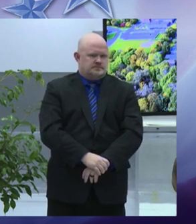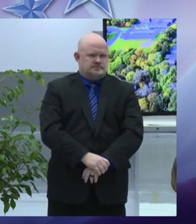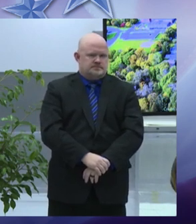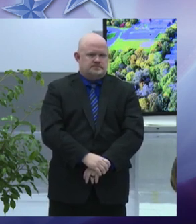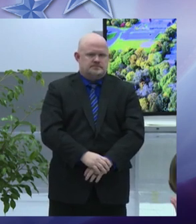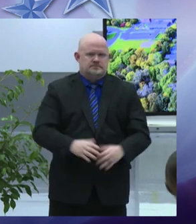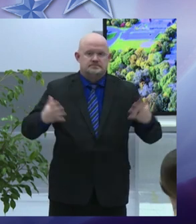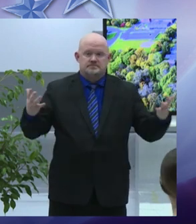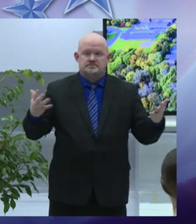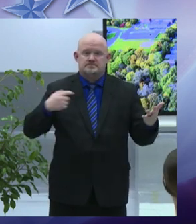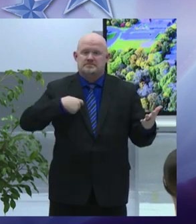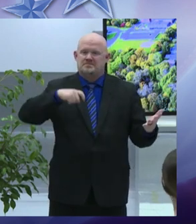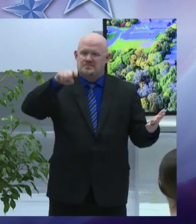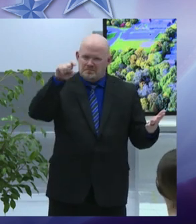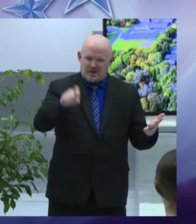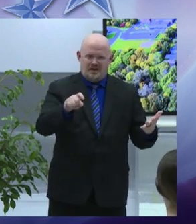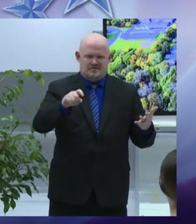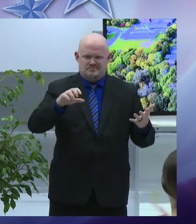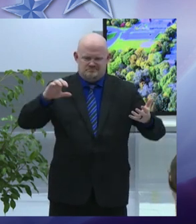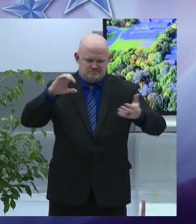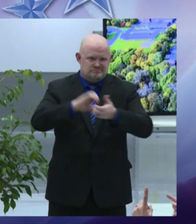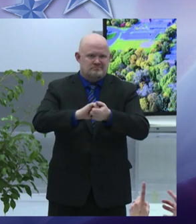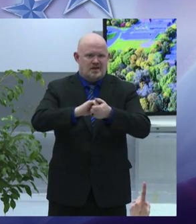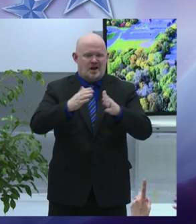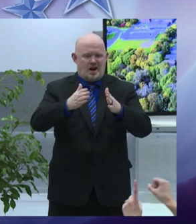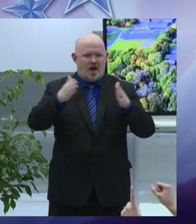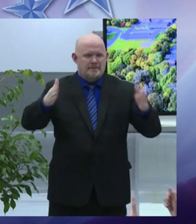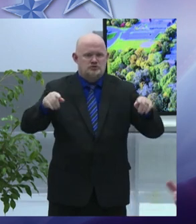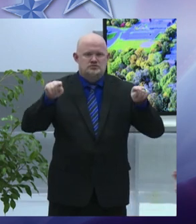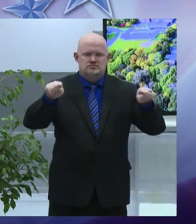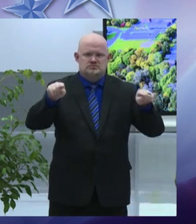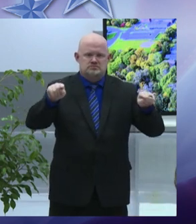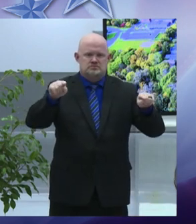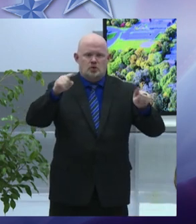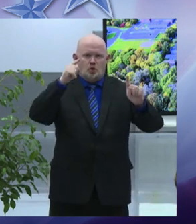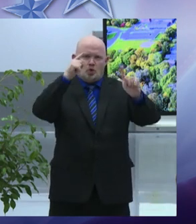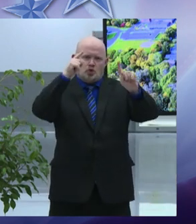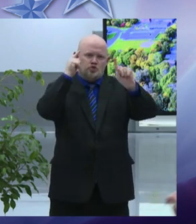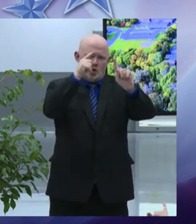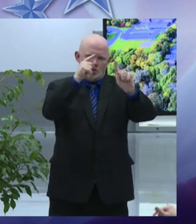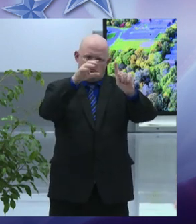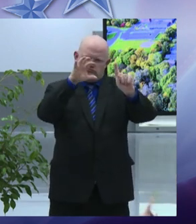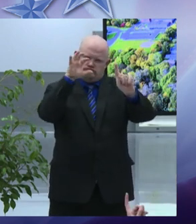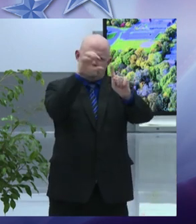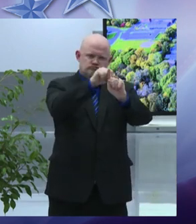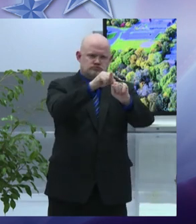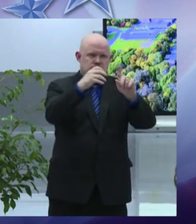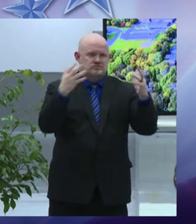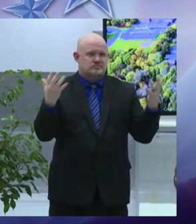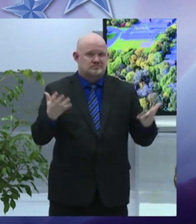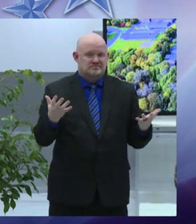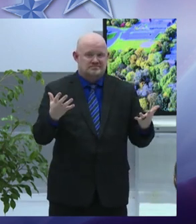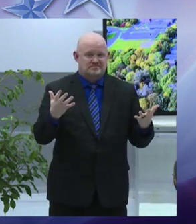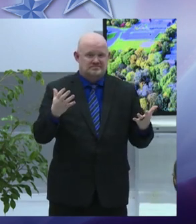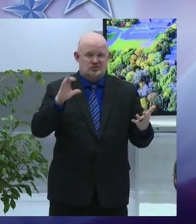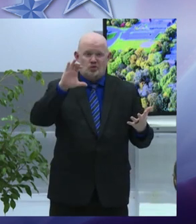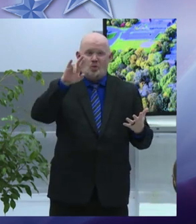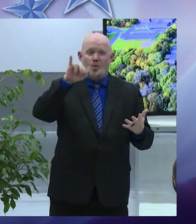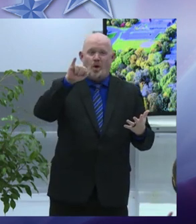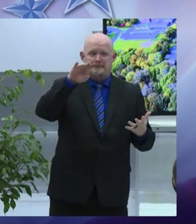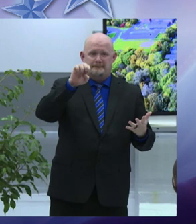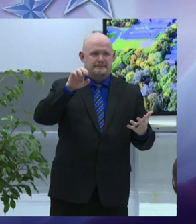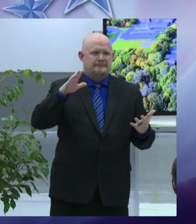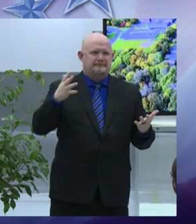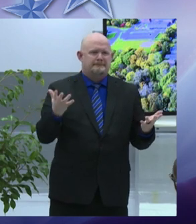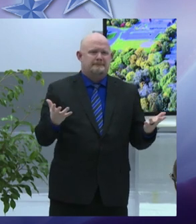must help all of our neighborhoods reach higher and that cannot be achieved unless the people who live here feel safe it is a fact that property crime